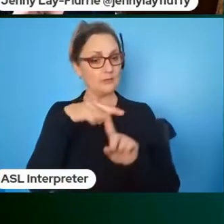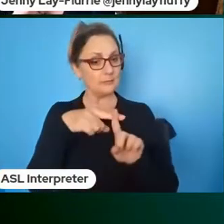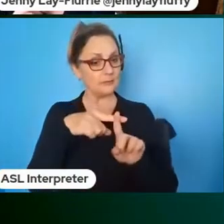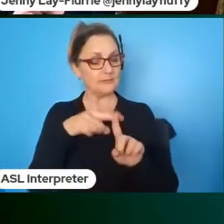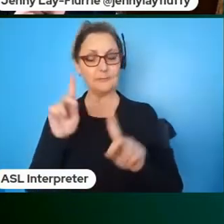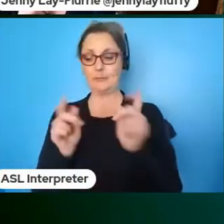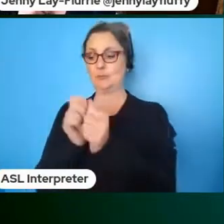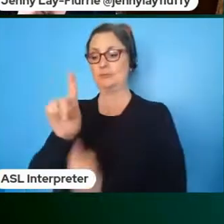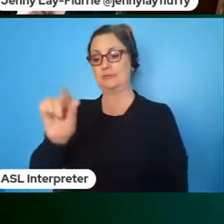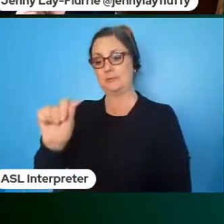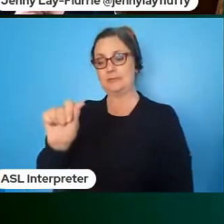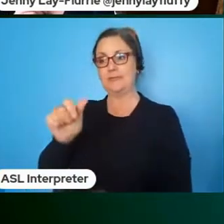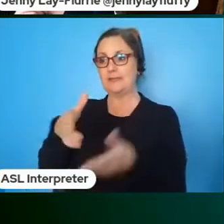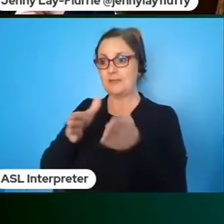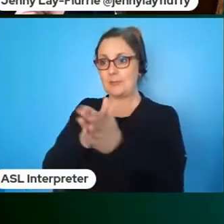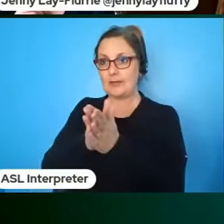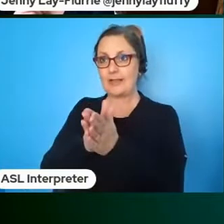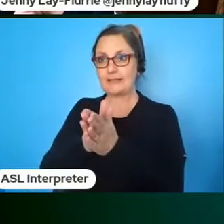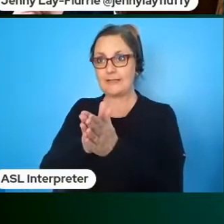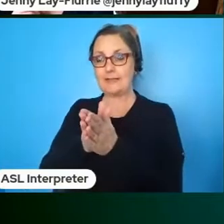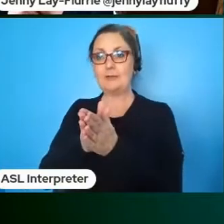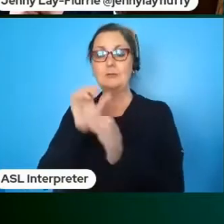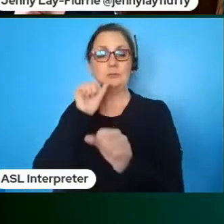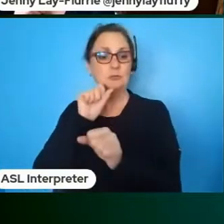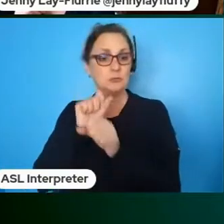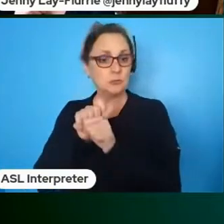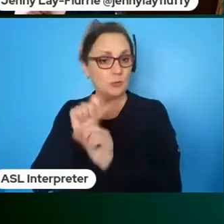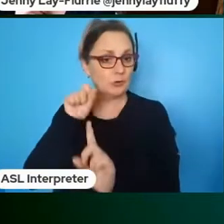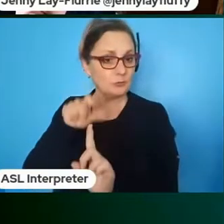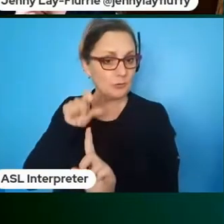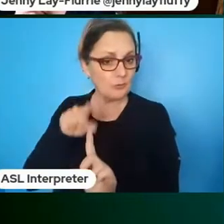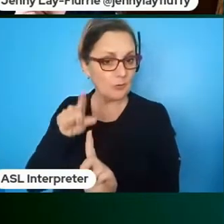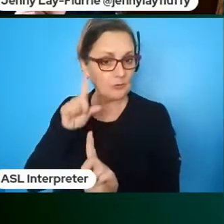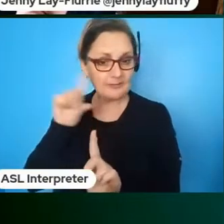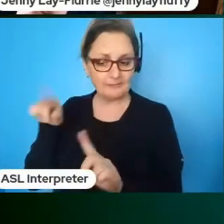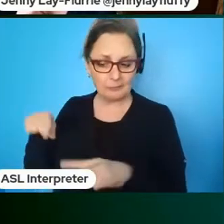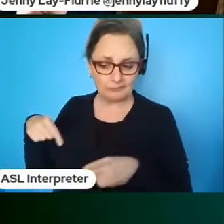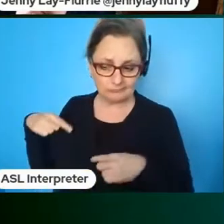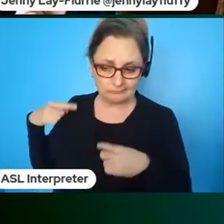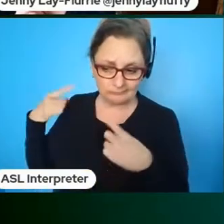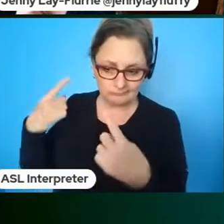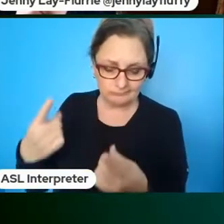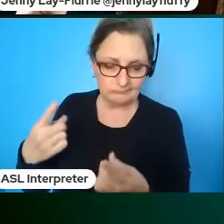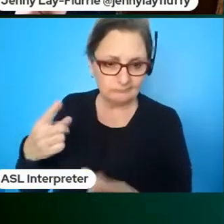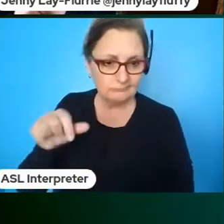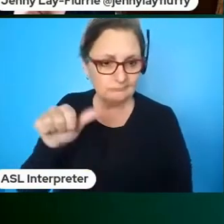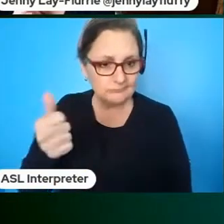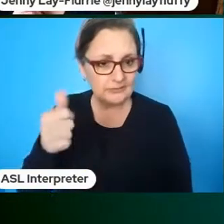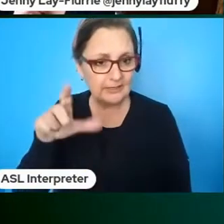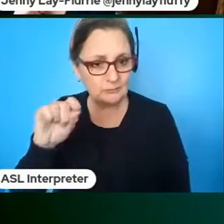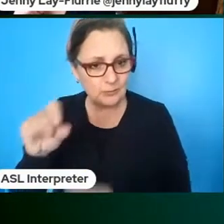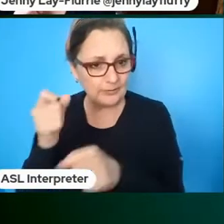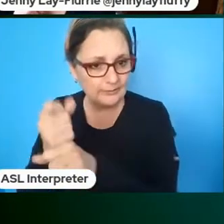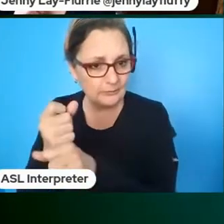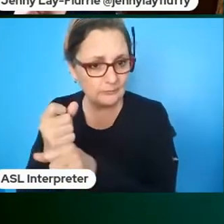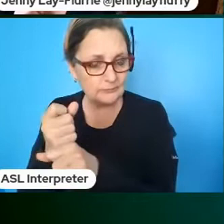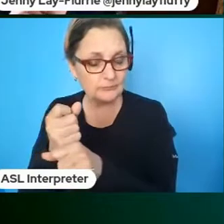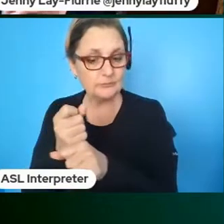with disabilities have been asking to work from home for decades and overnight that became the standard